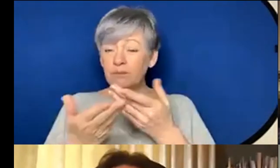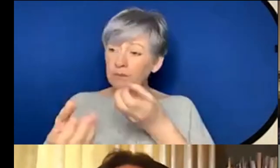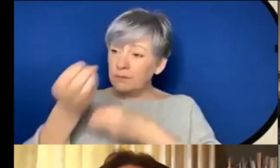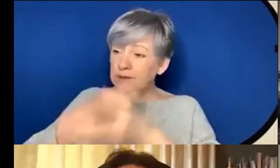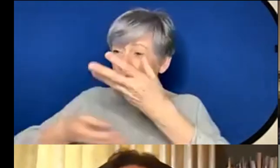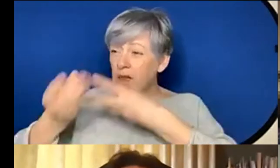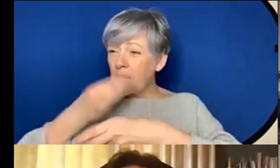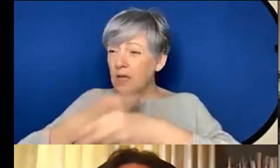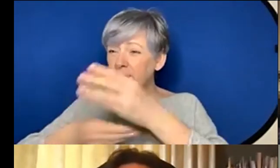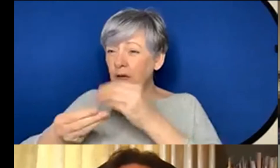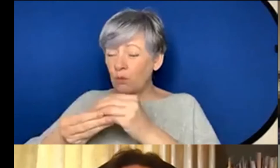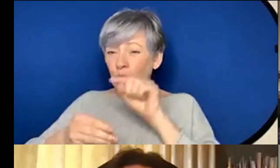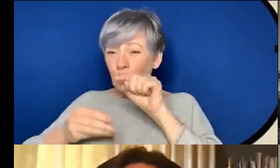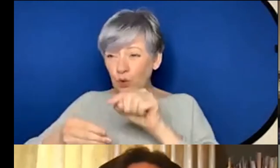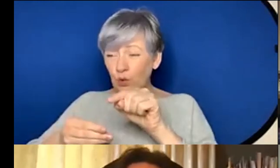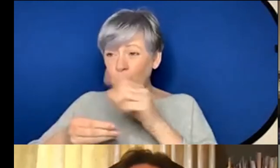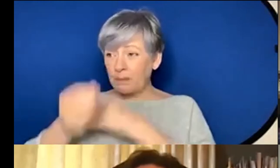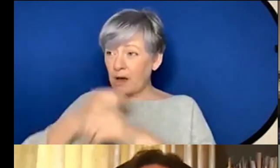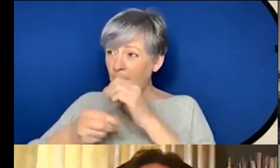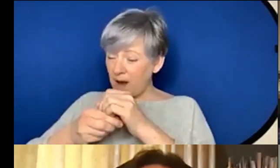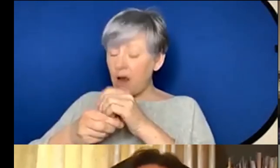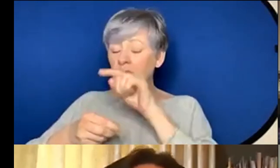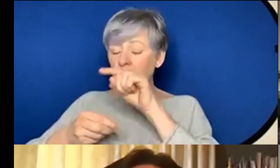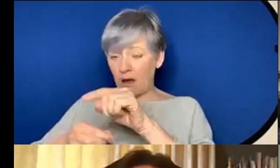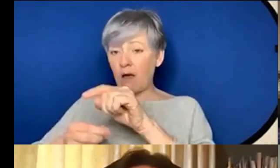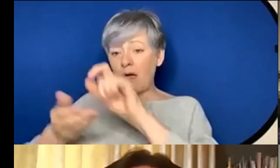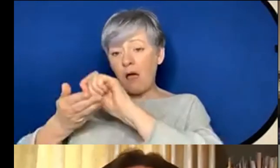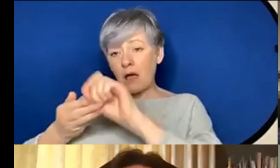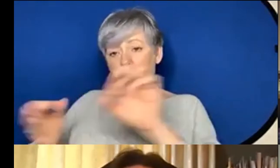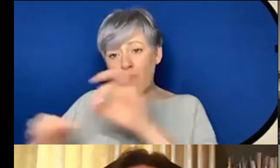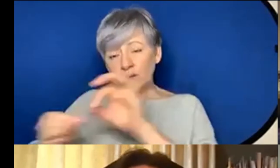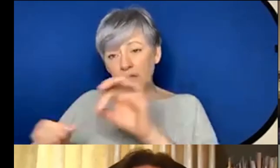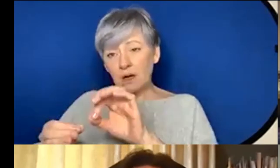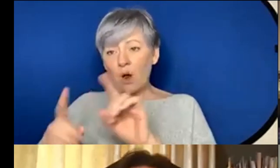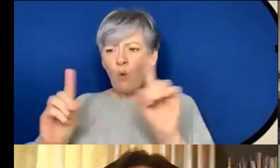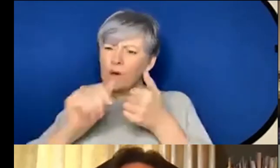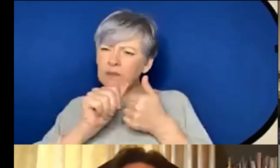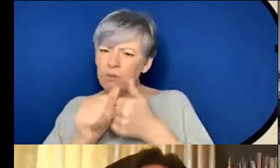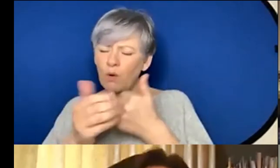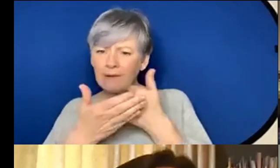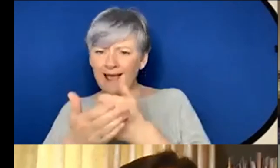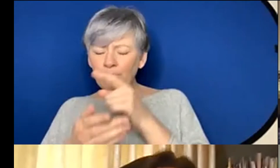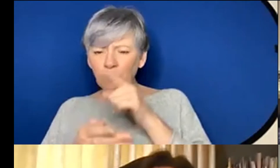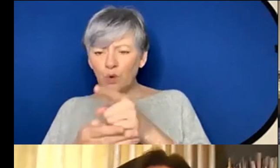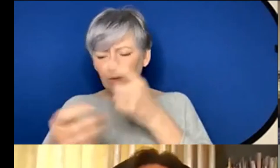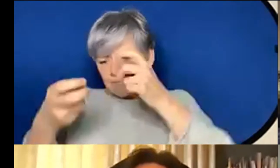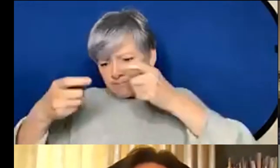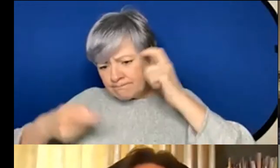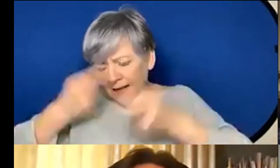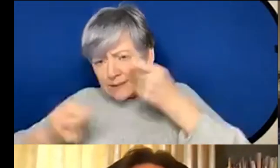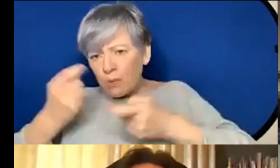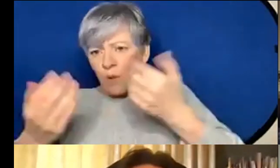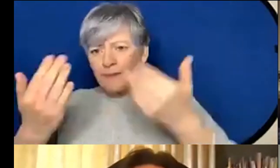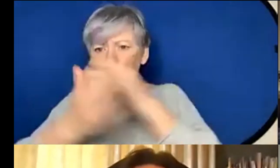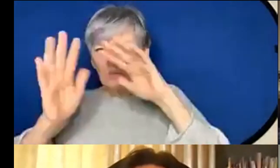led you to being a composer or to becoming a composer what support was there to help you explore this new world